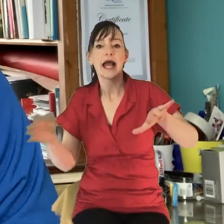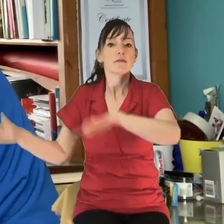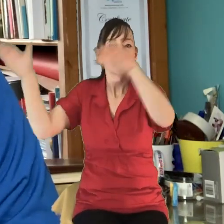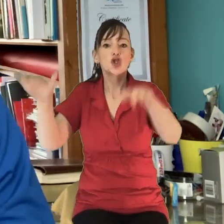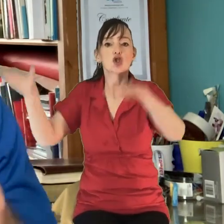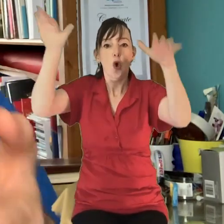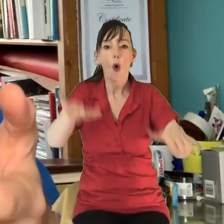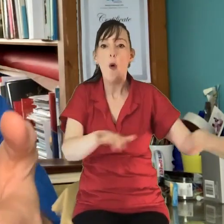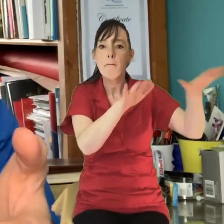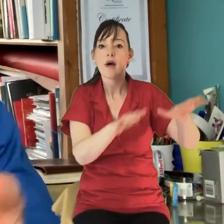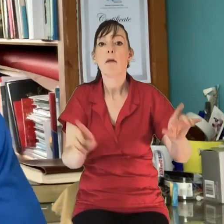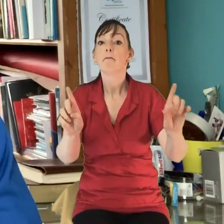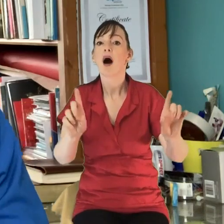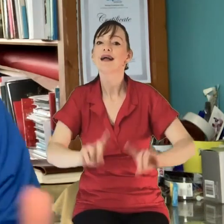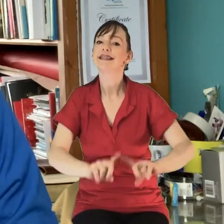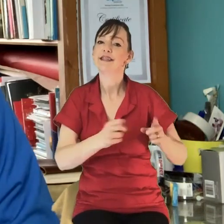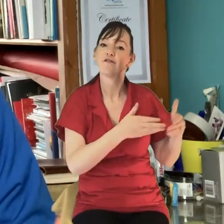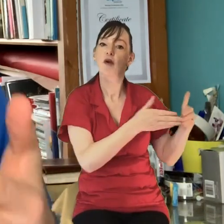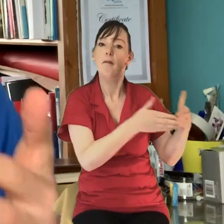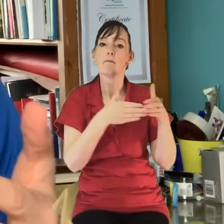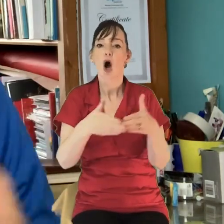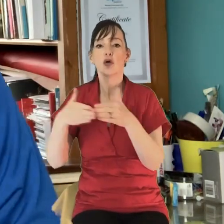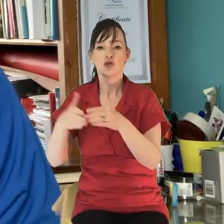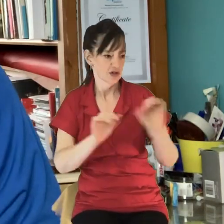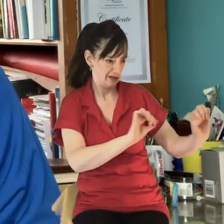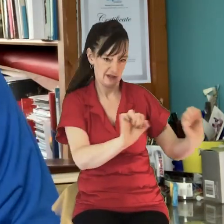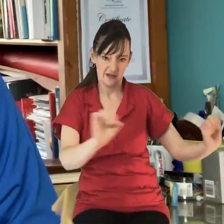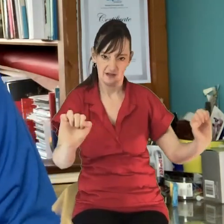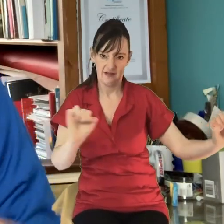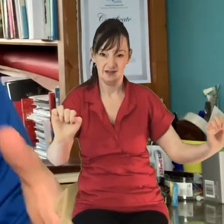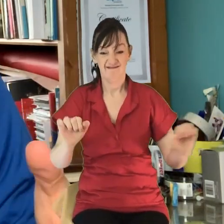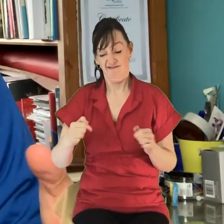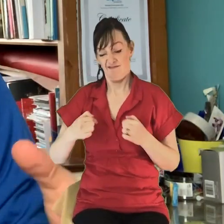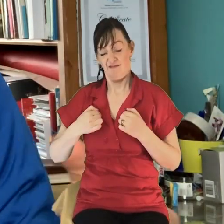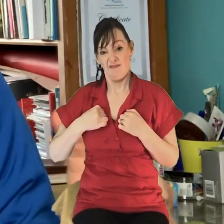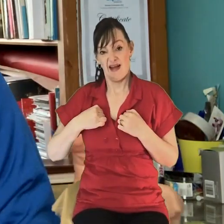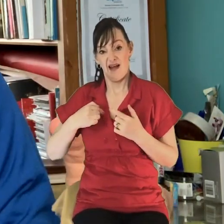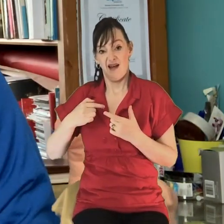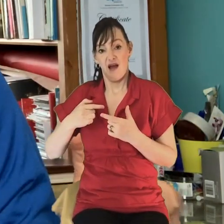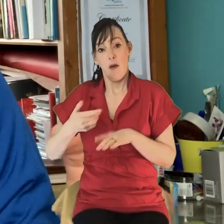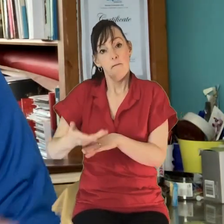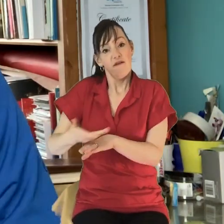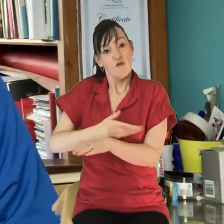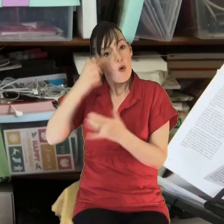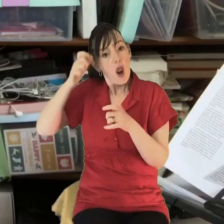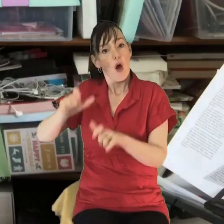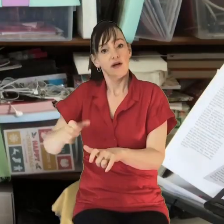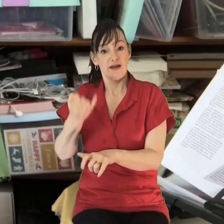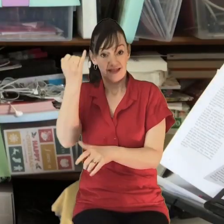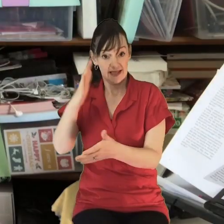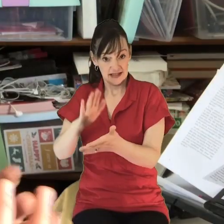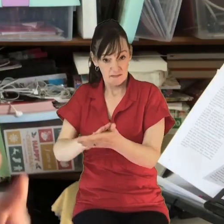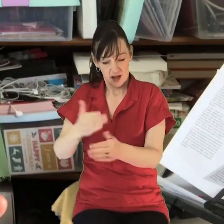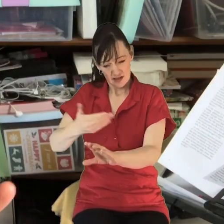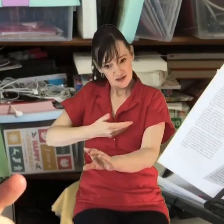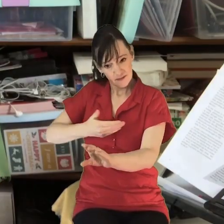And I think for us, the boat, if you like, that we were in as a church was that we'd had quite a difficult six months previously. So